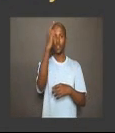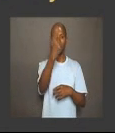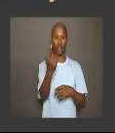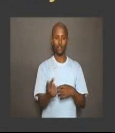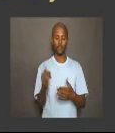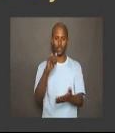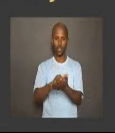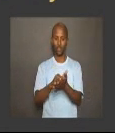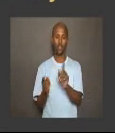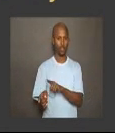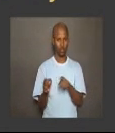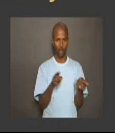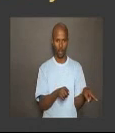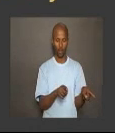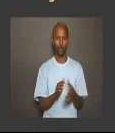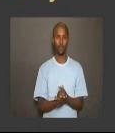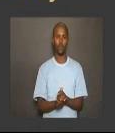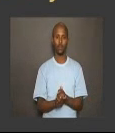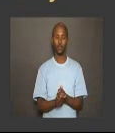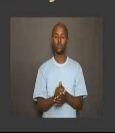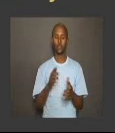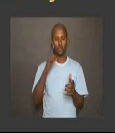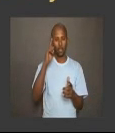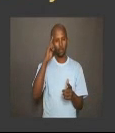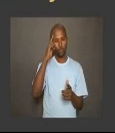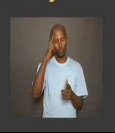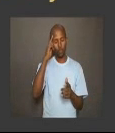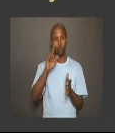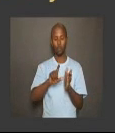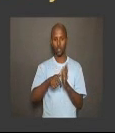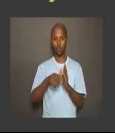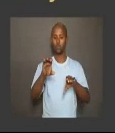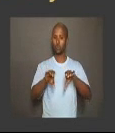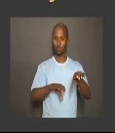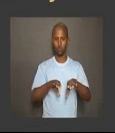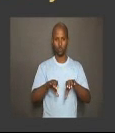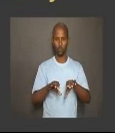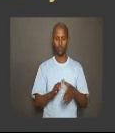as well? Take a few minutes to try to do this now.